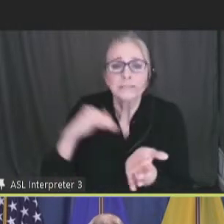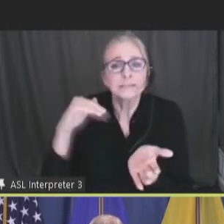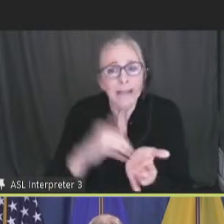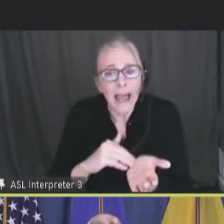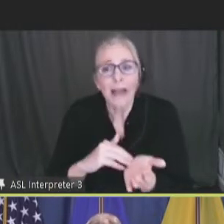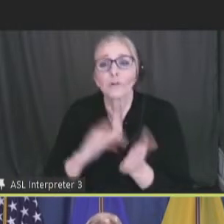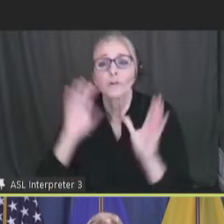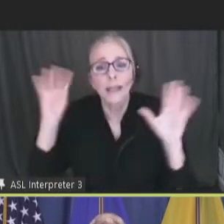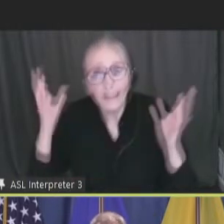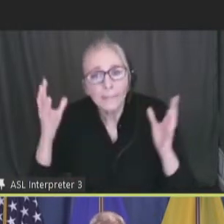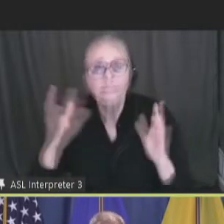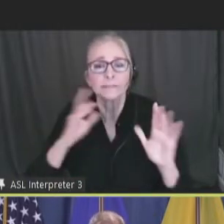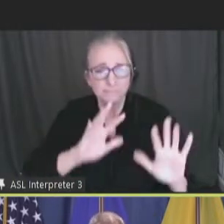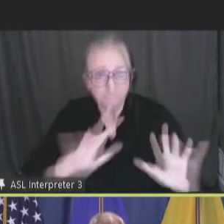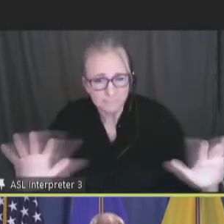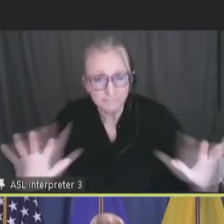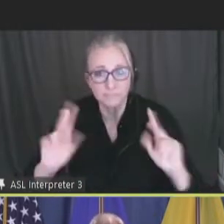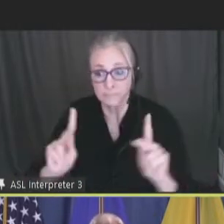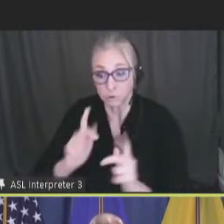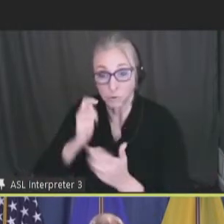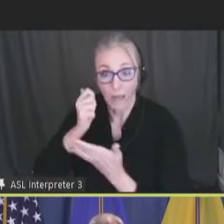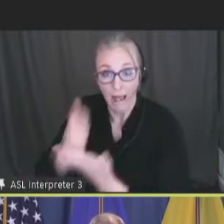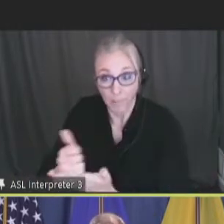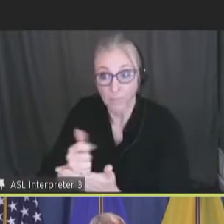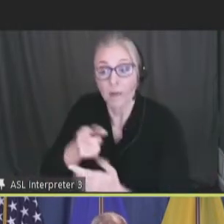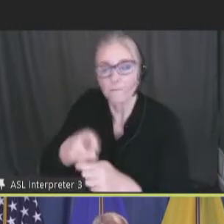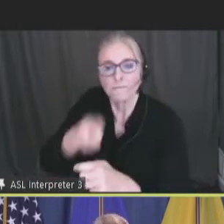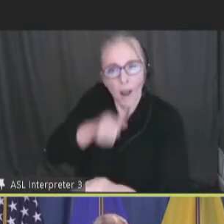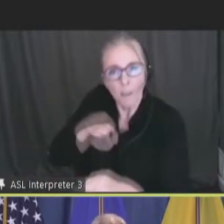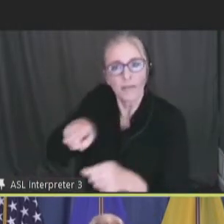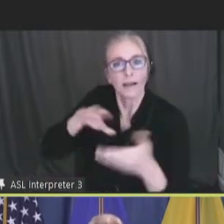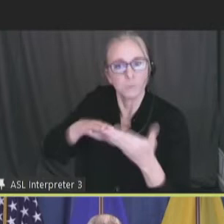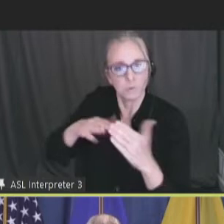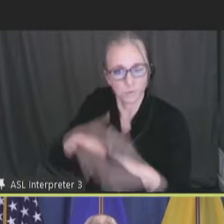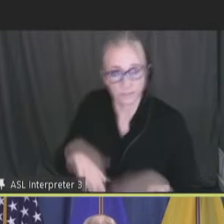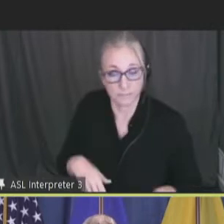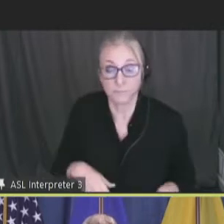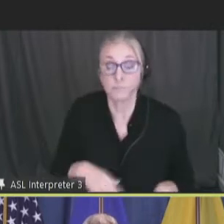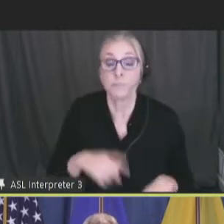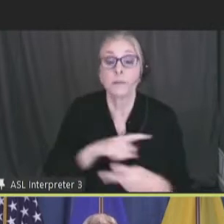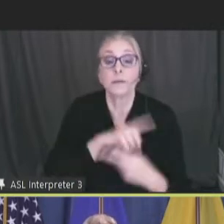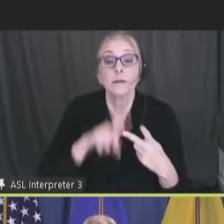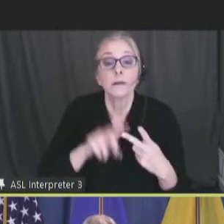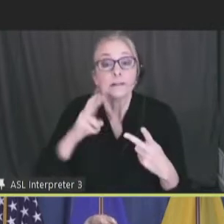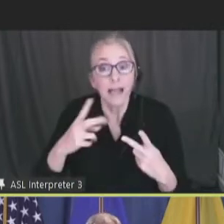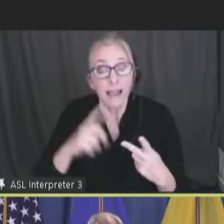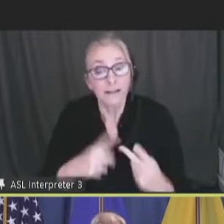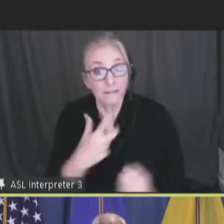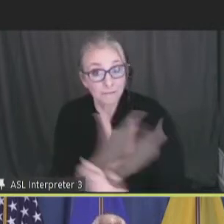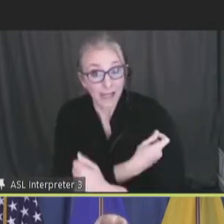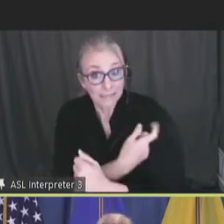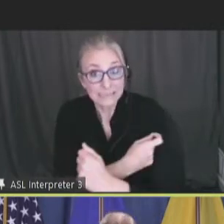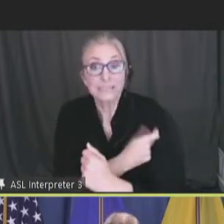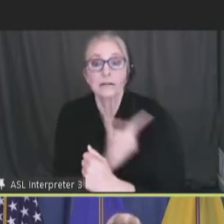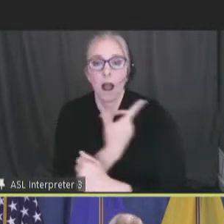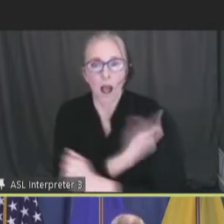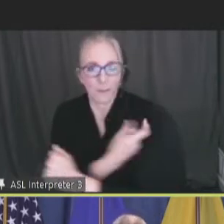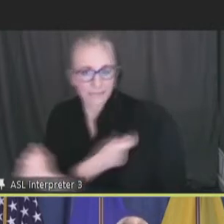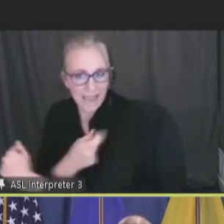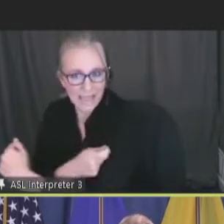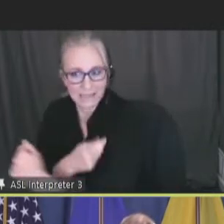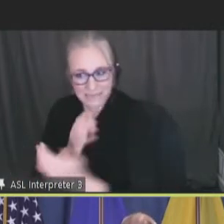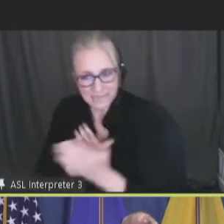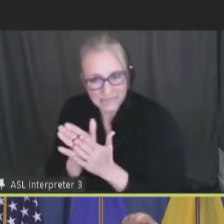our community-based organizations. The second initiative was a vaccine uptake initiative.